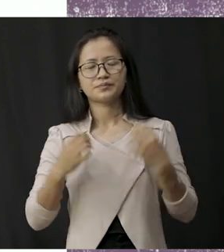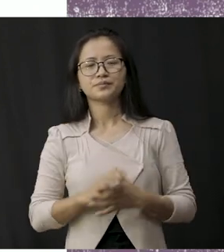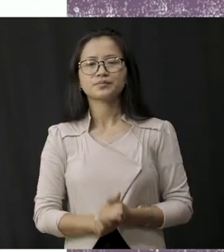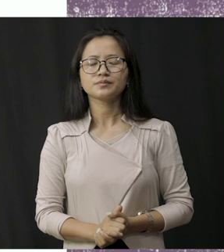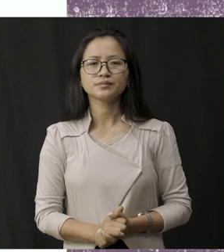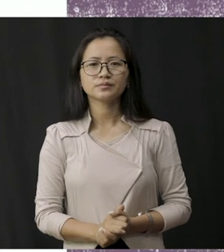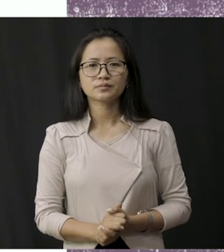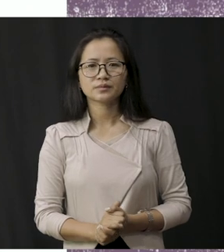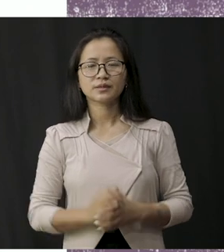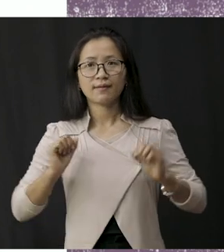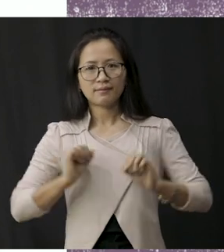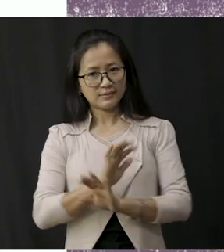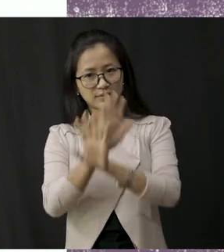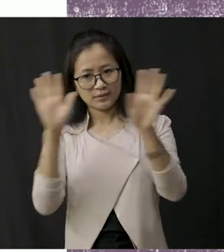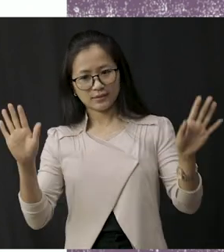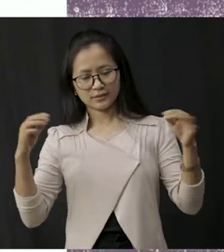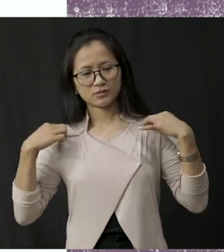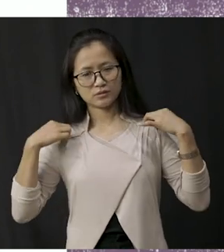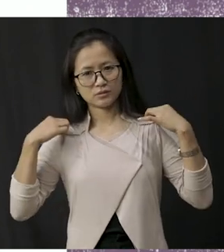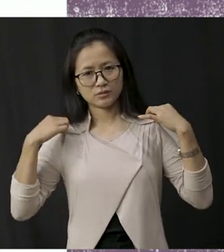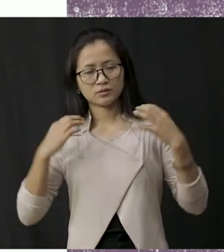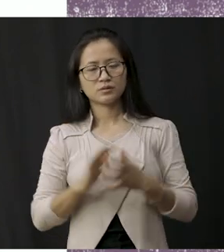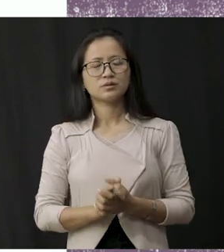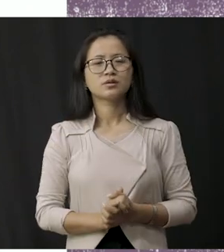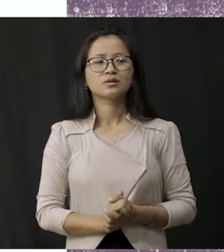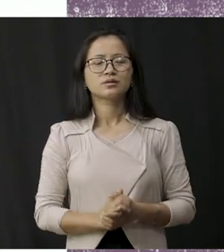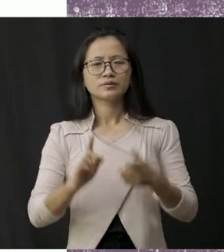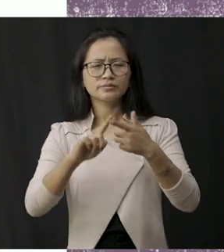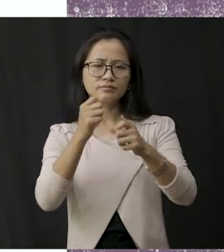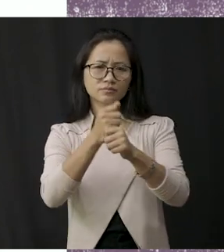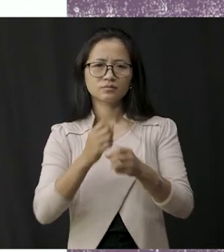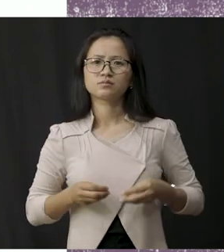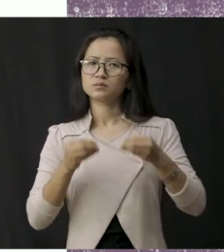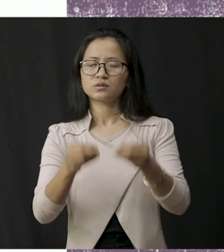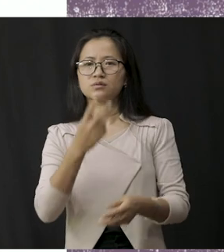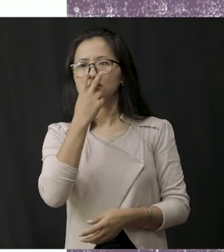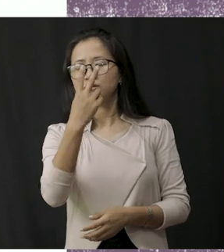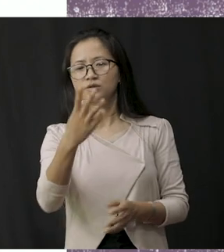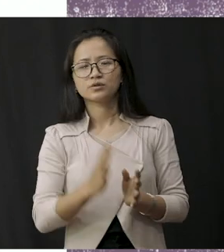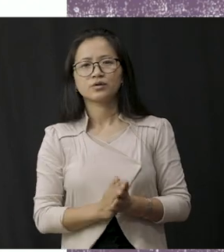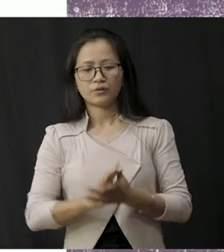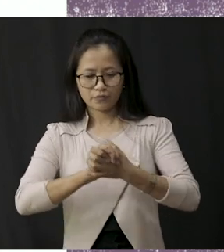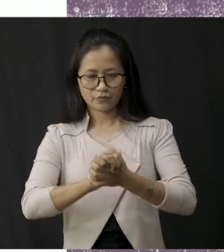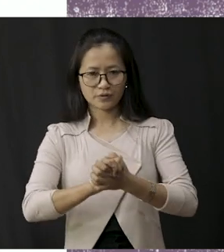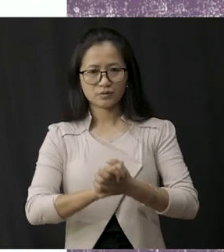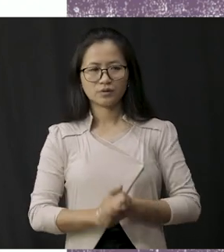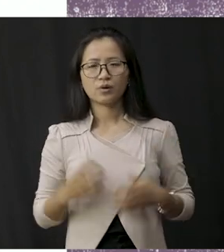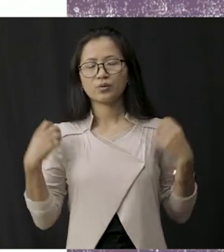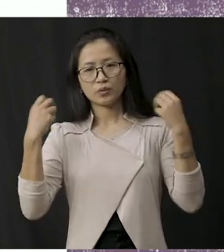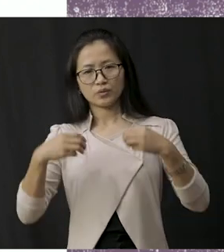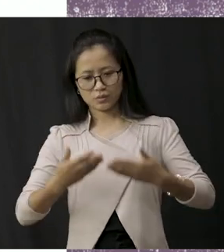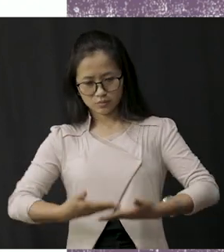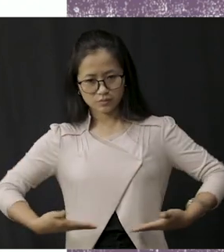students this light cotton cloths i have given example here and you can see your friends here your friend here over here is